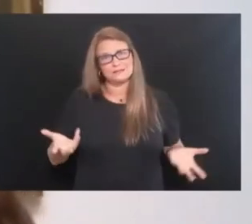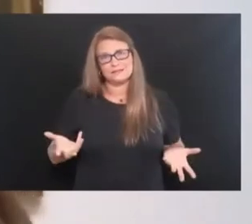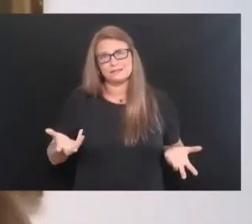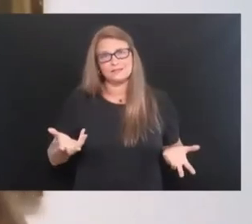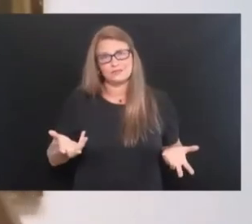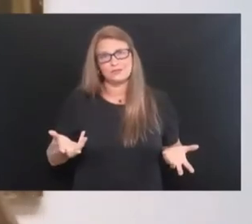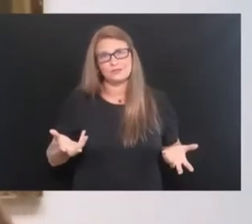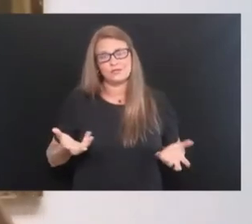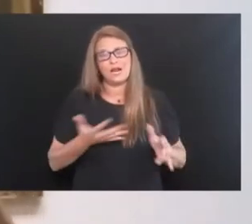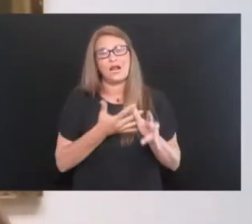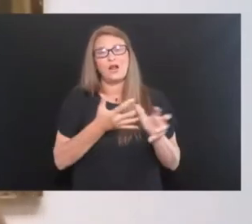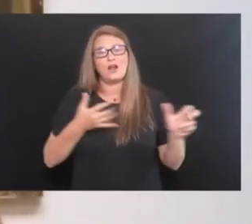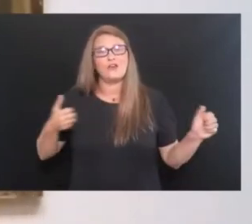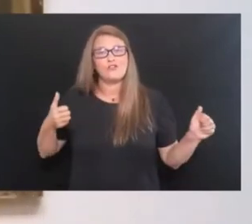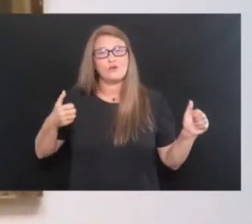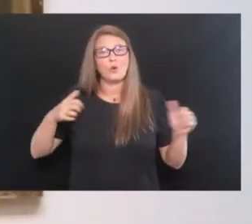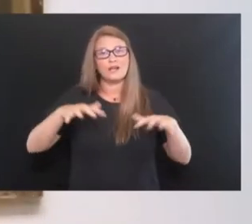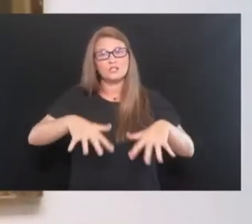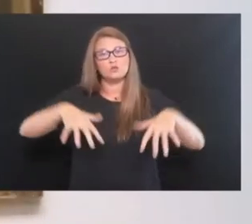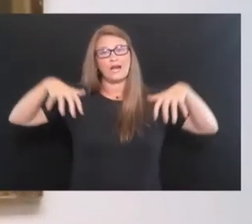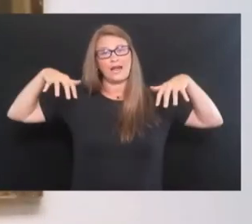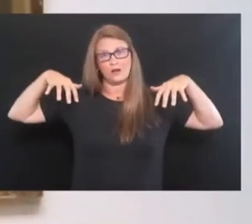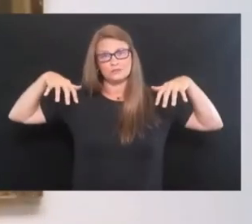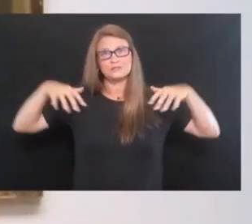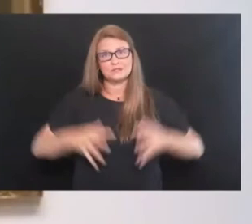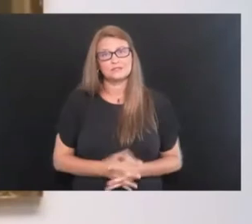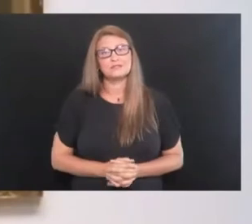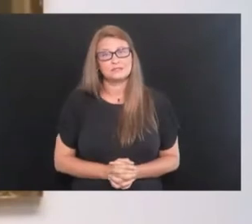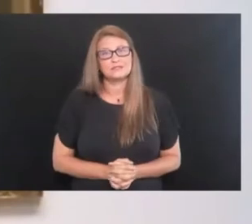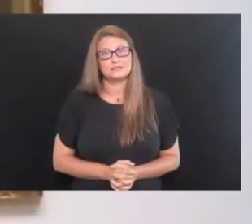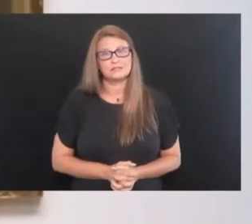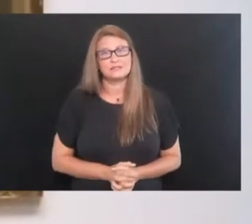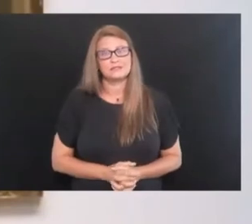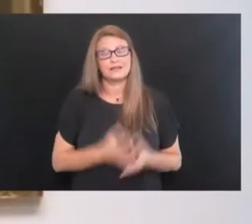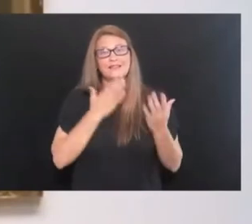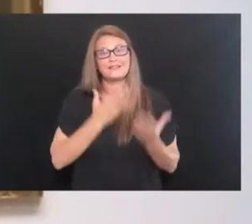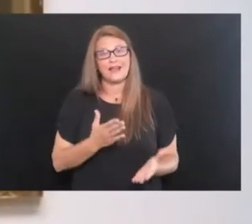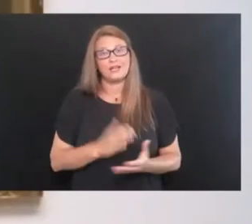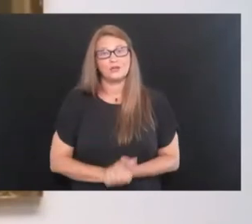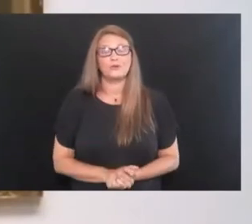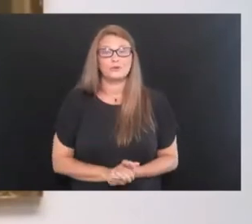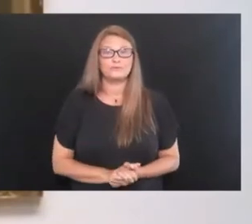And avoid huge crowds. Thank you.